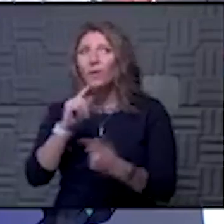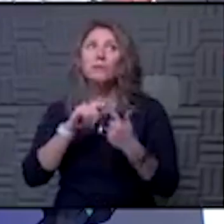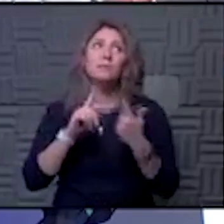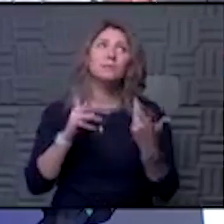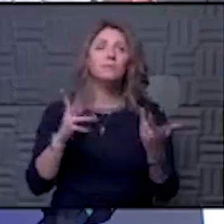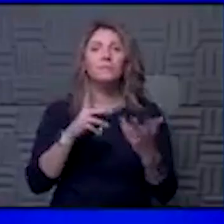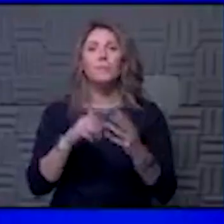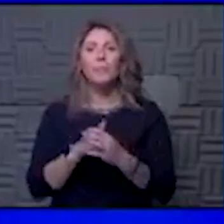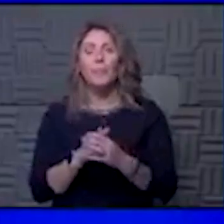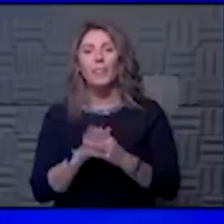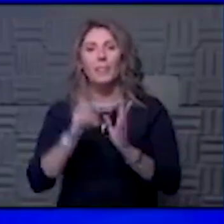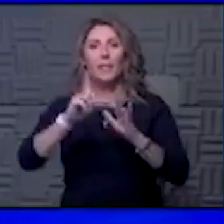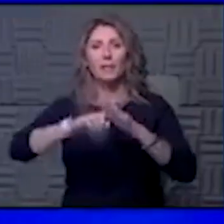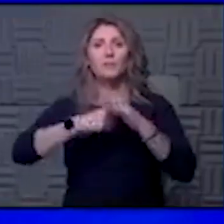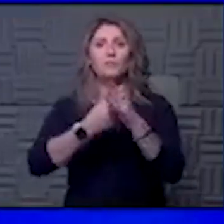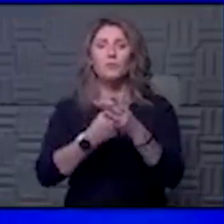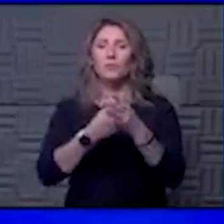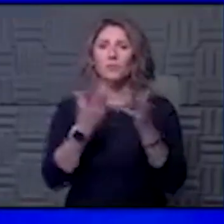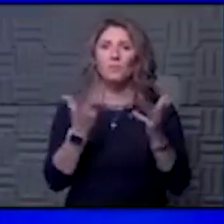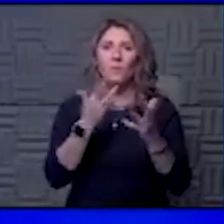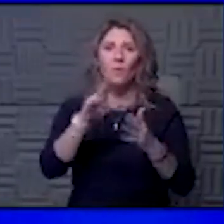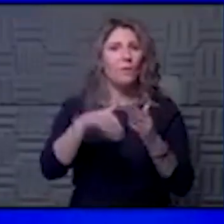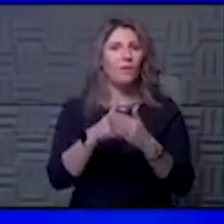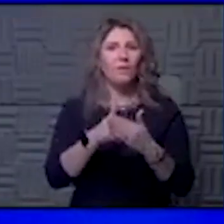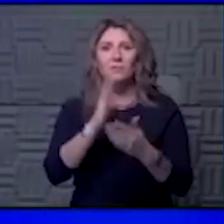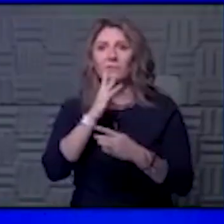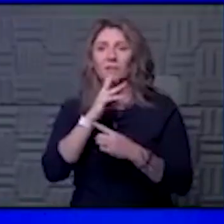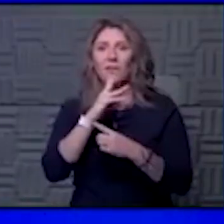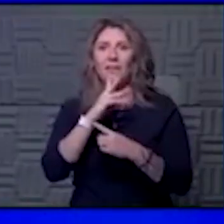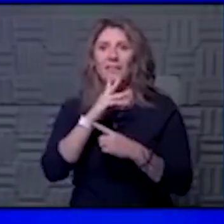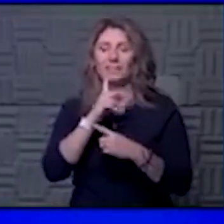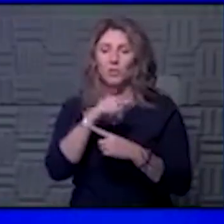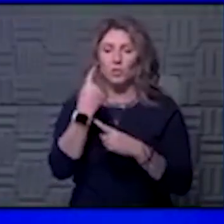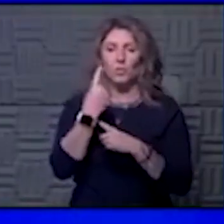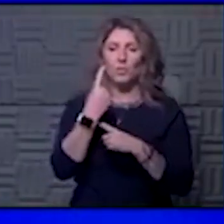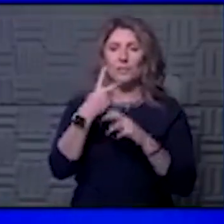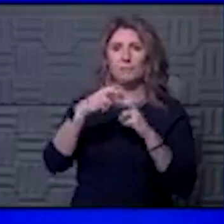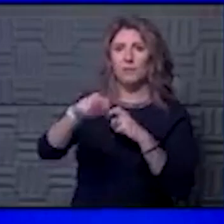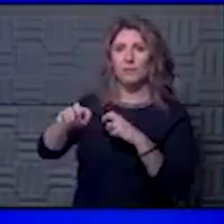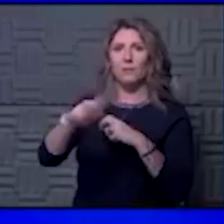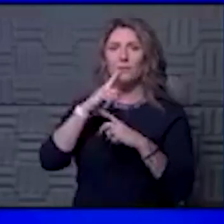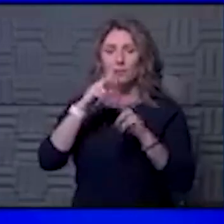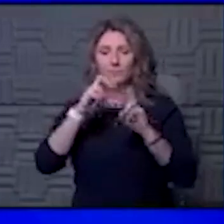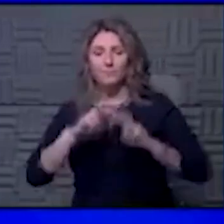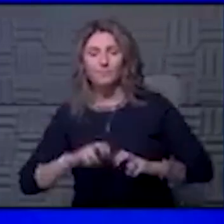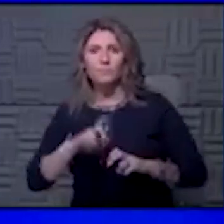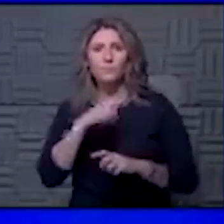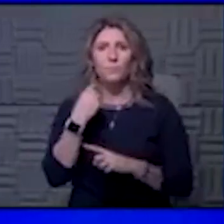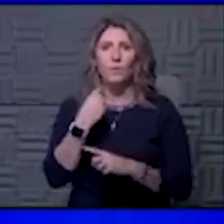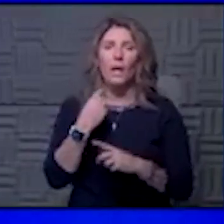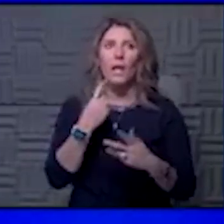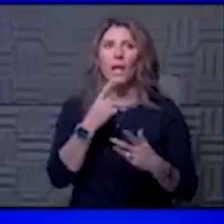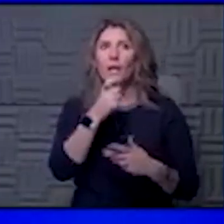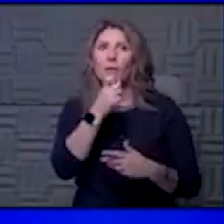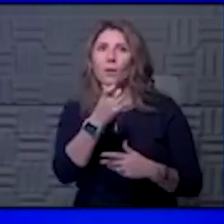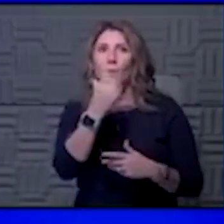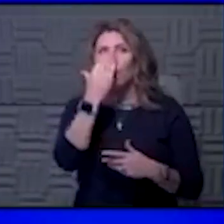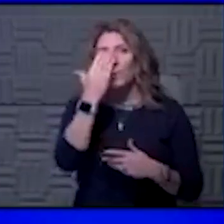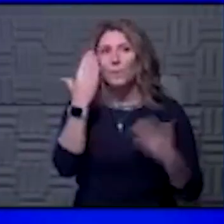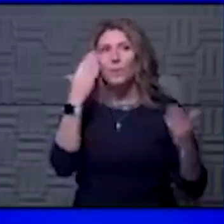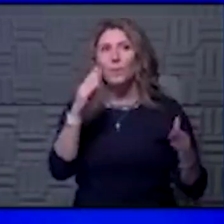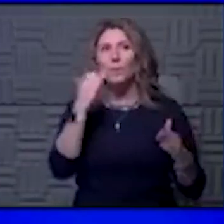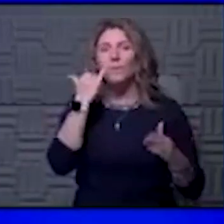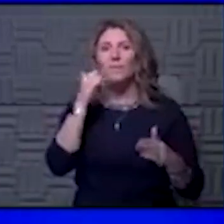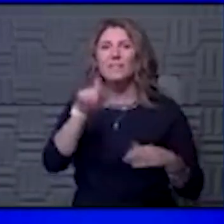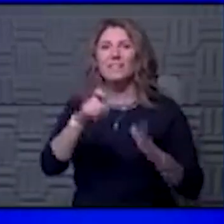down. I think it starts at what we all talk about. It's risk mitigation and assessing the risk. I don't necessarily know that you need to double up on the